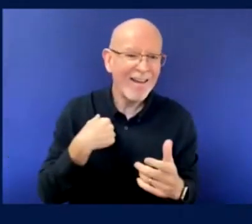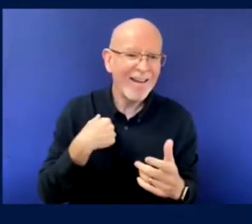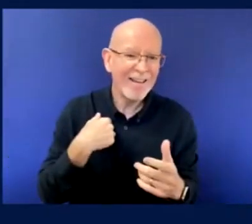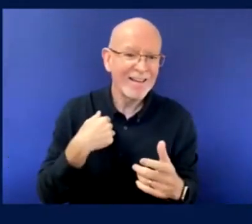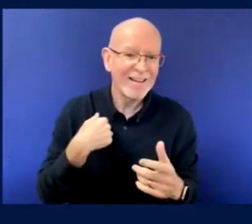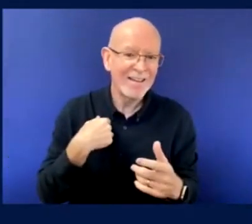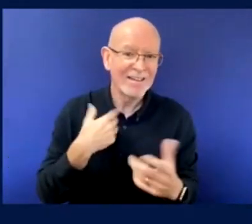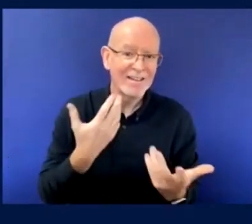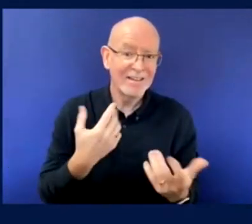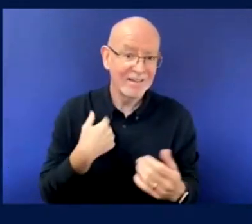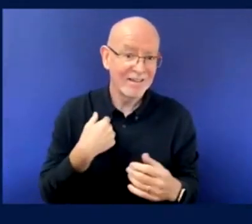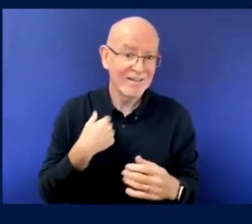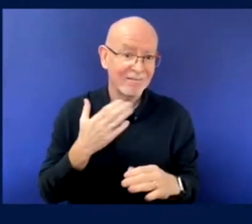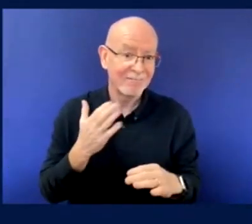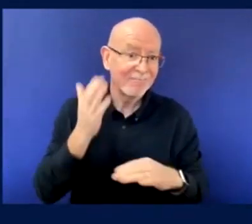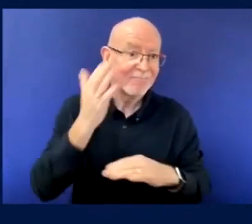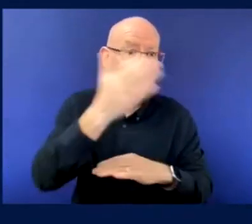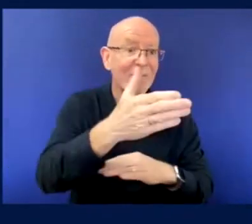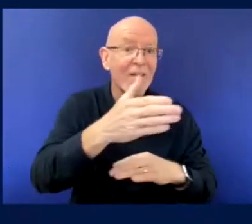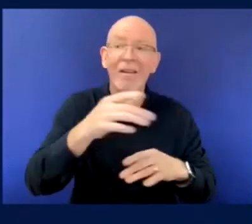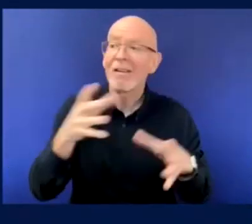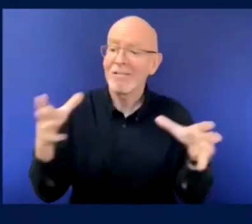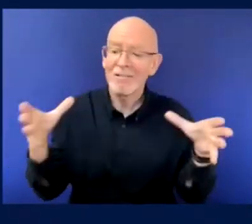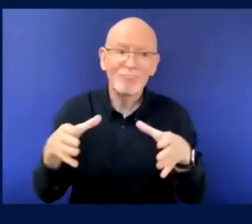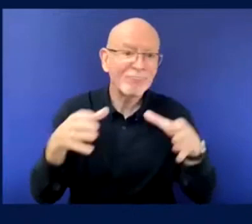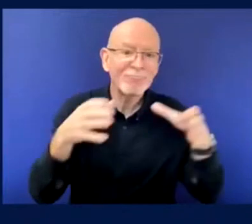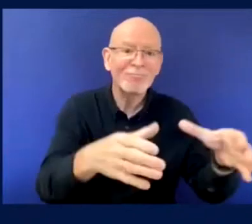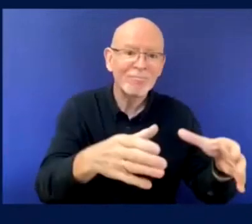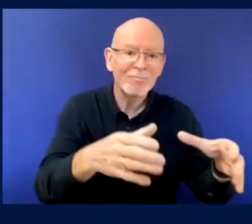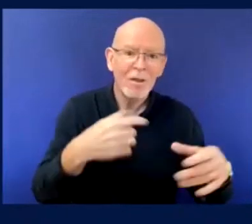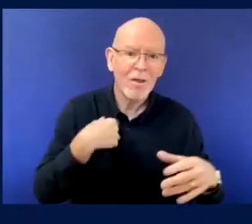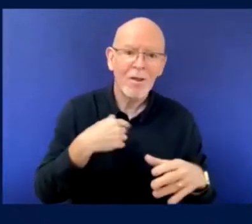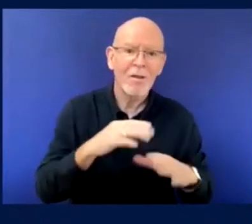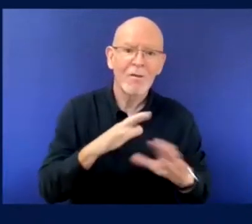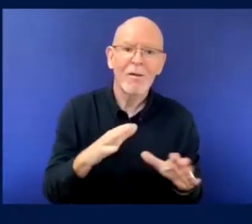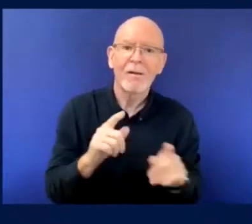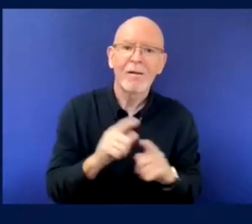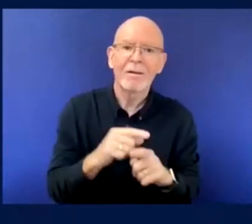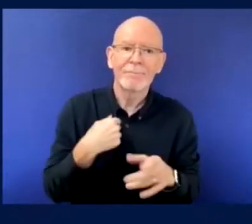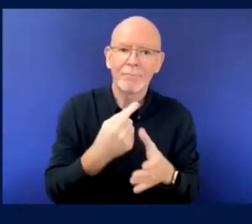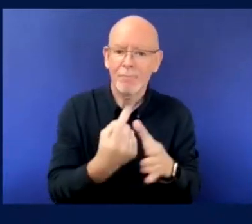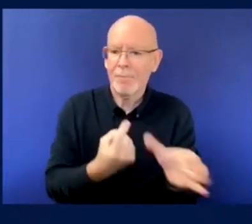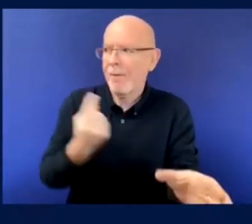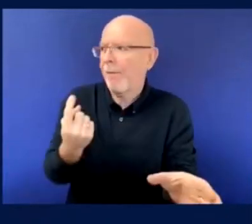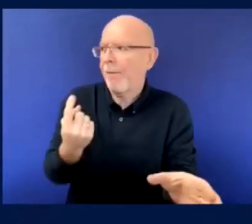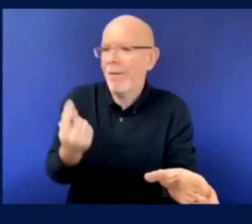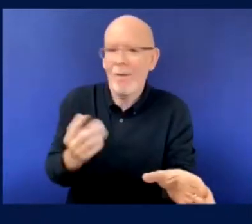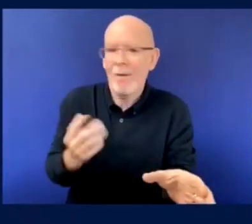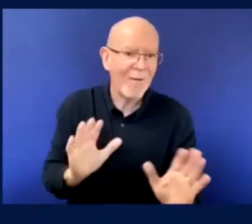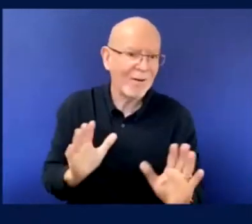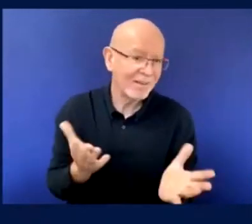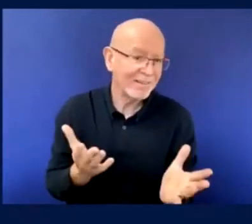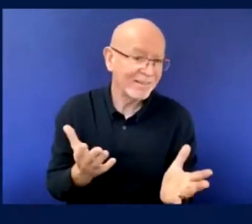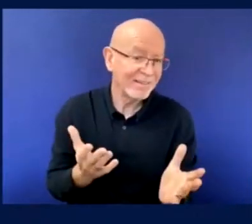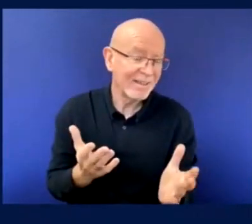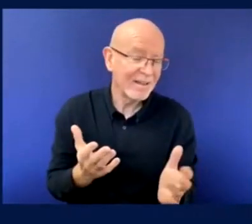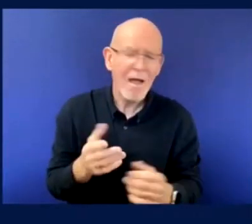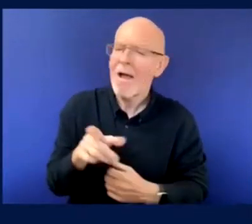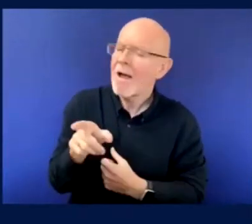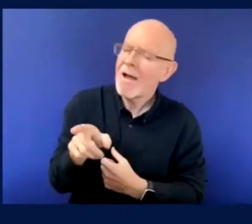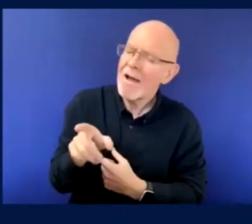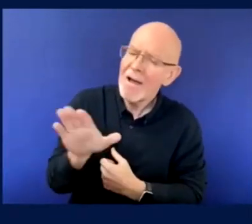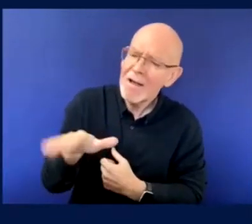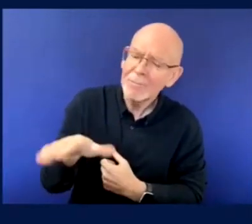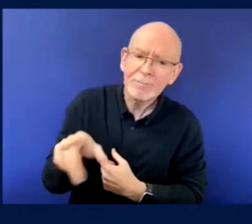exactly that same experience. Do you feel that now you, um, have that as as an, as an ambulance access